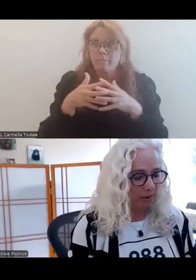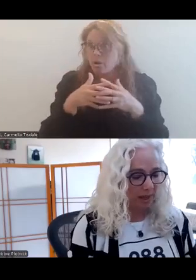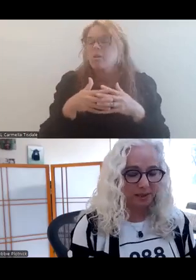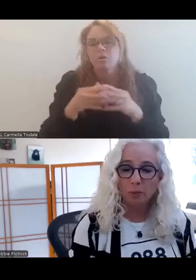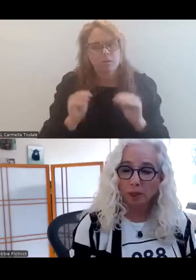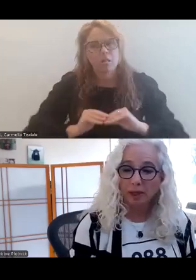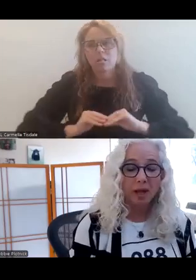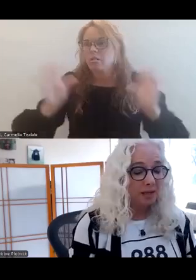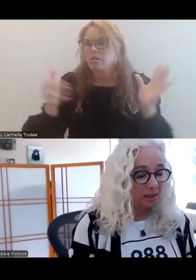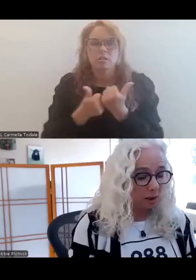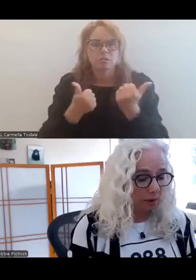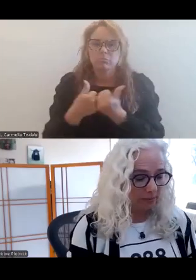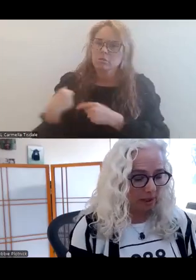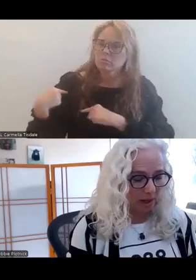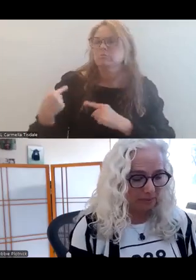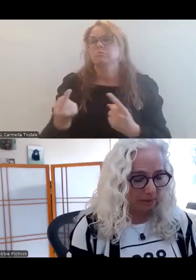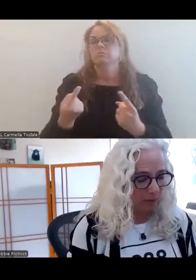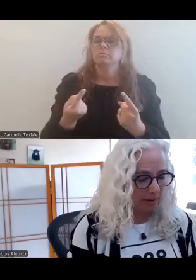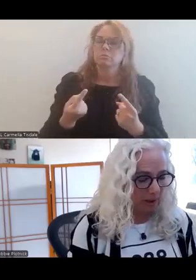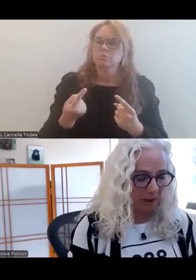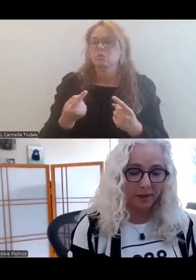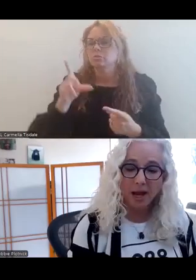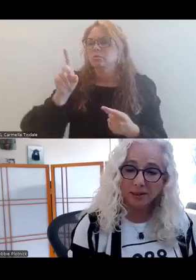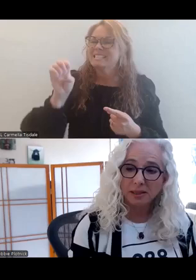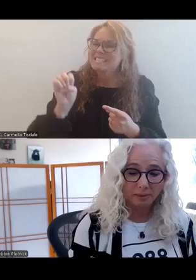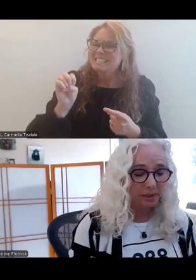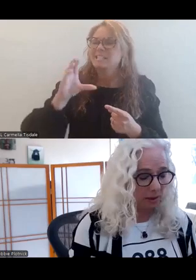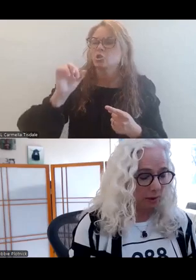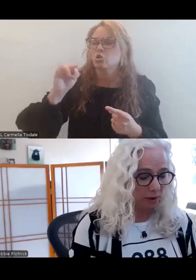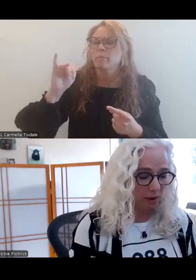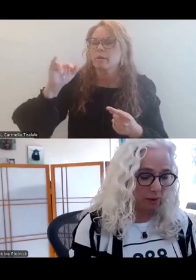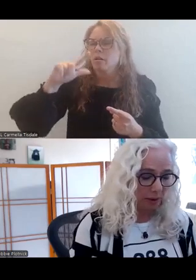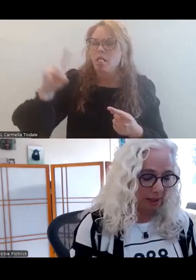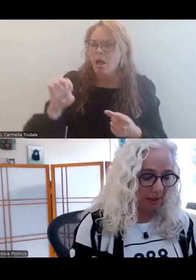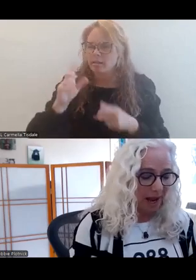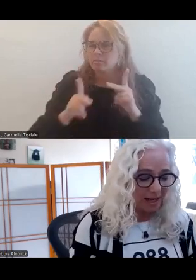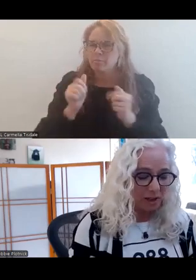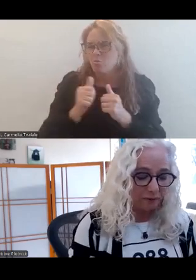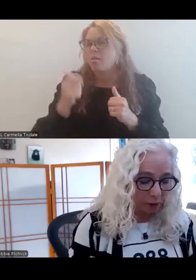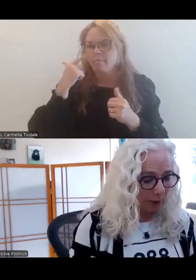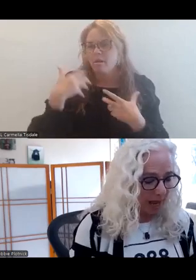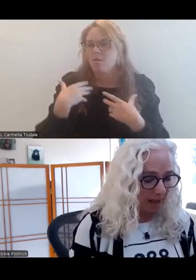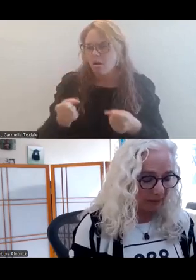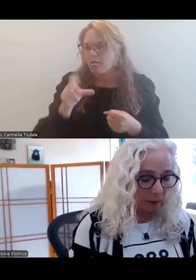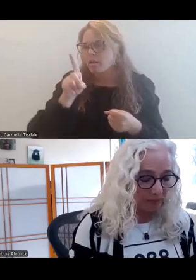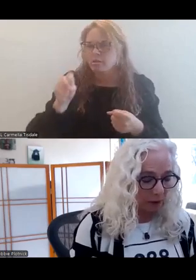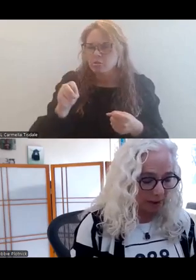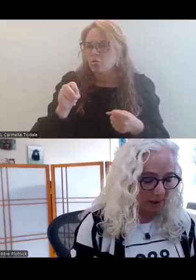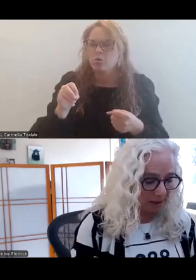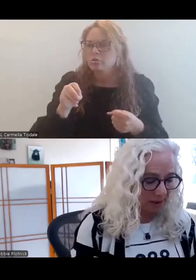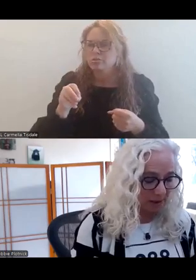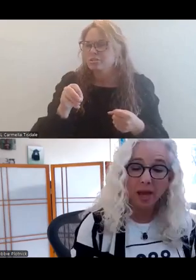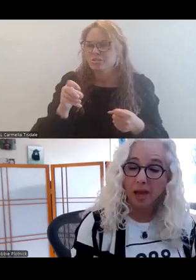supports and has been working to decriminalize people with mental health and substance use disorder needs and divert them out of the